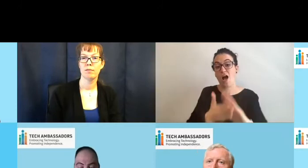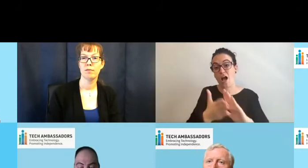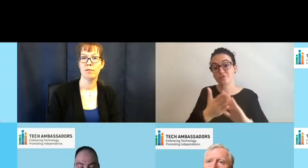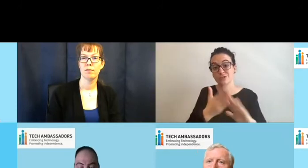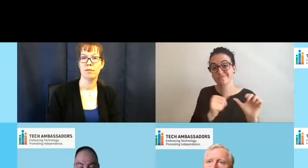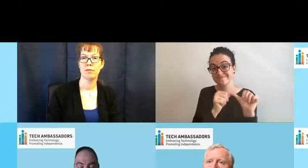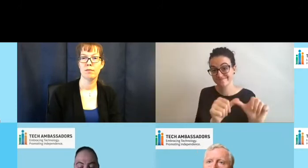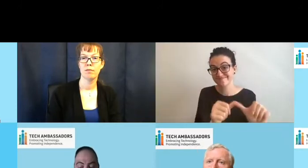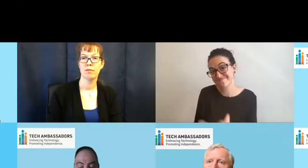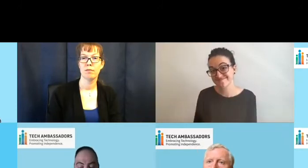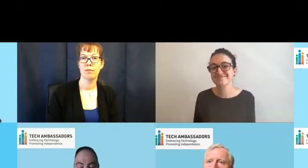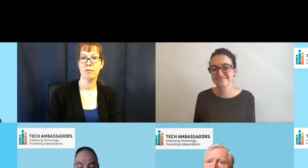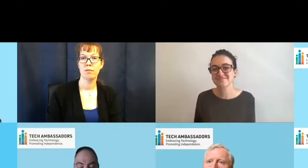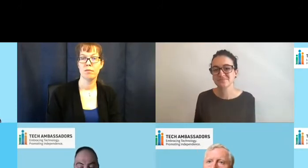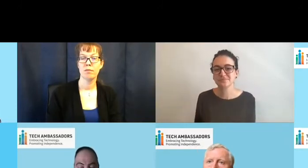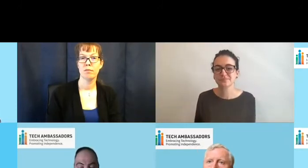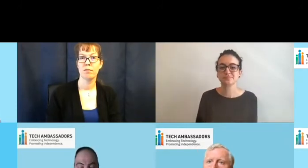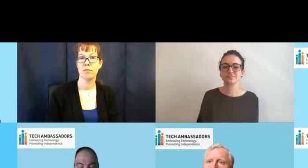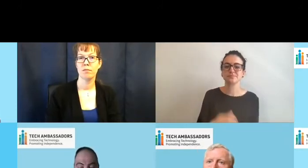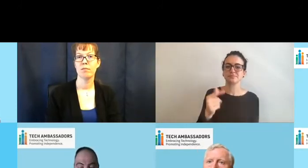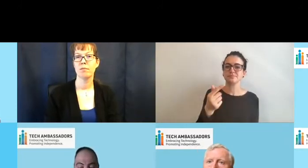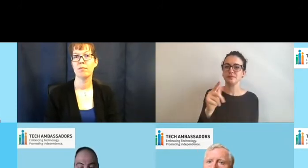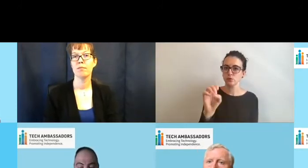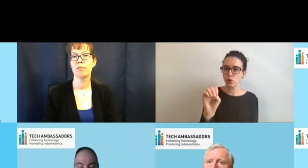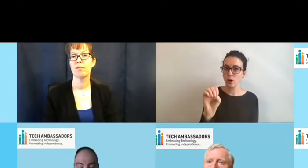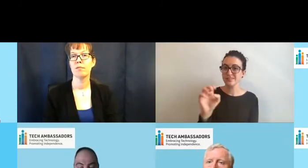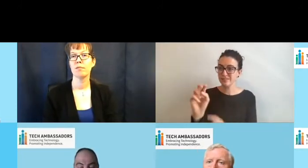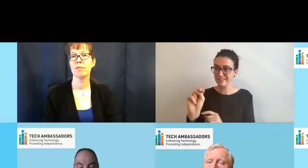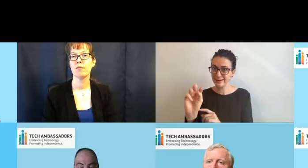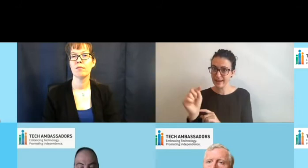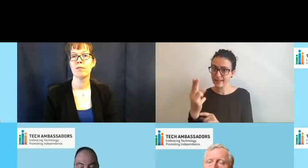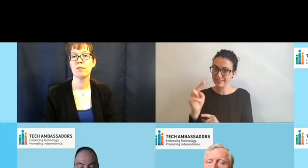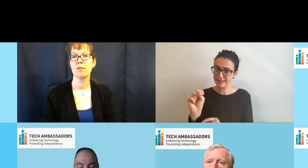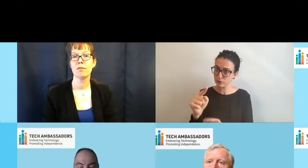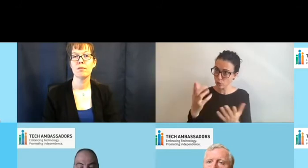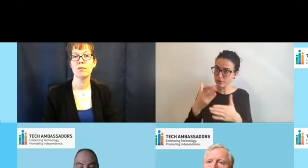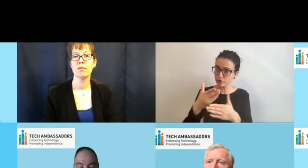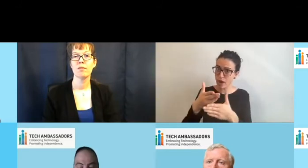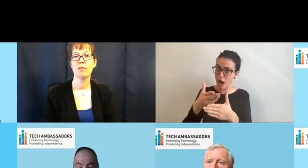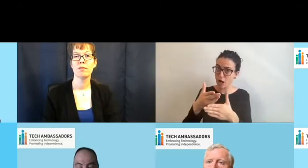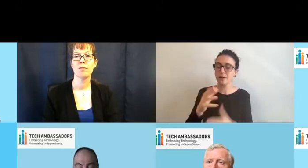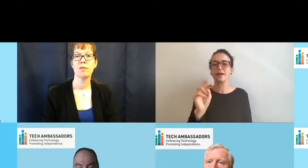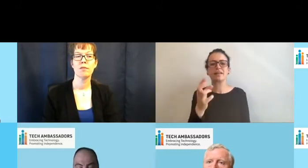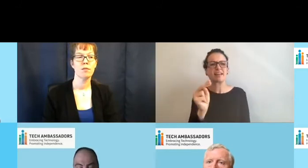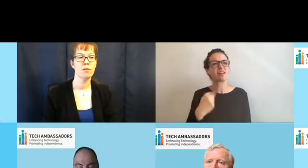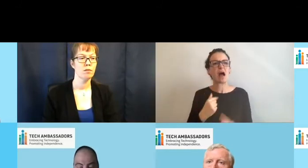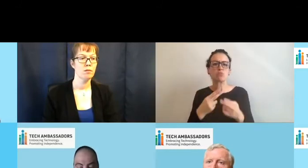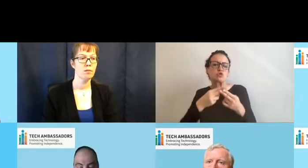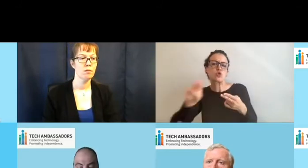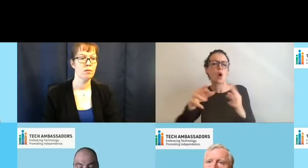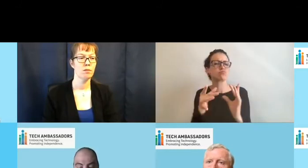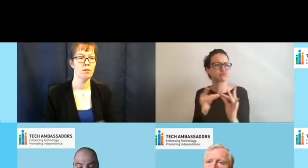Yep. All right, Nathan, did you have something you wanted to share? Yeah, I can share quickly. I think